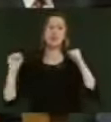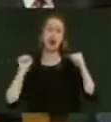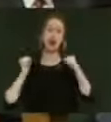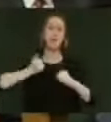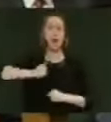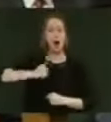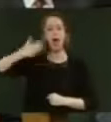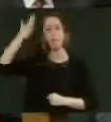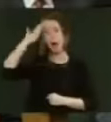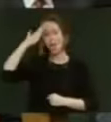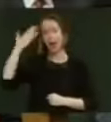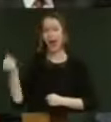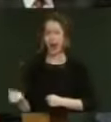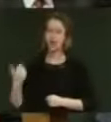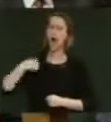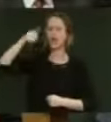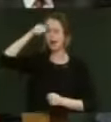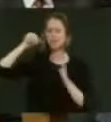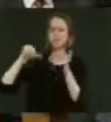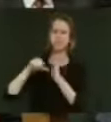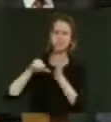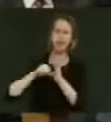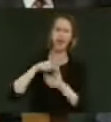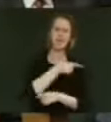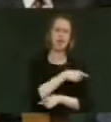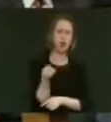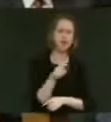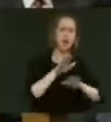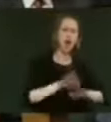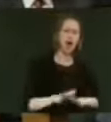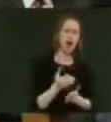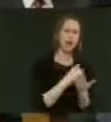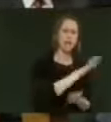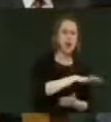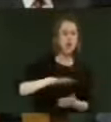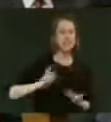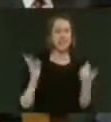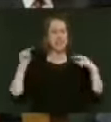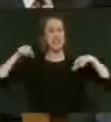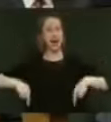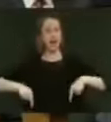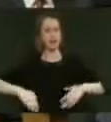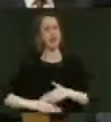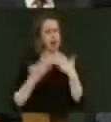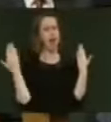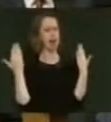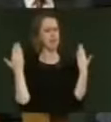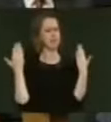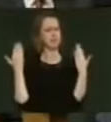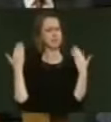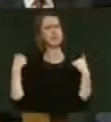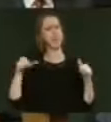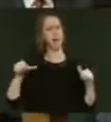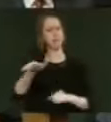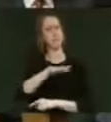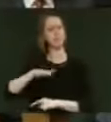my mother had. I know how tough it is for those low-income families. Today is the day where we've been in a